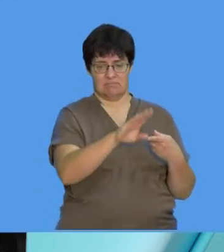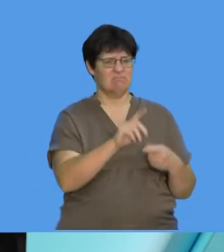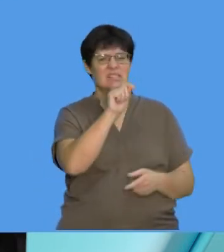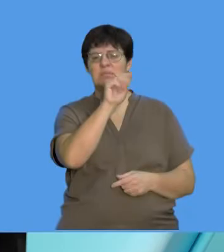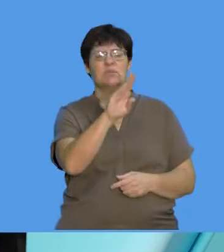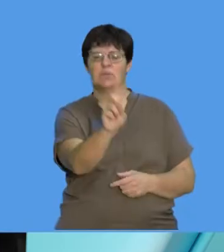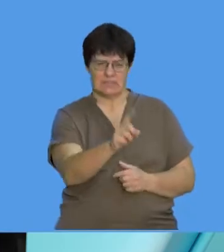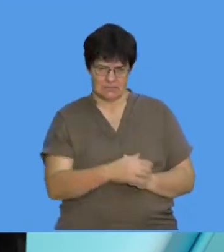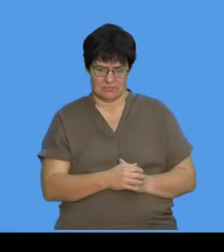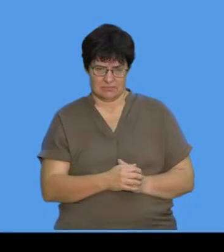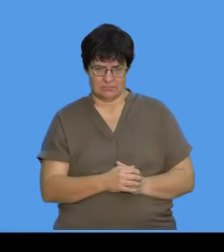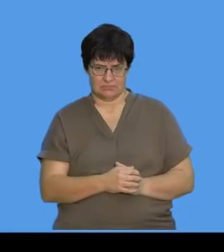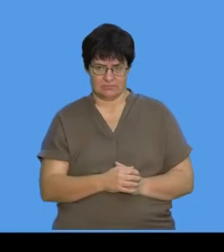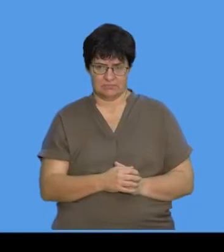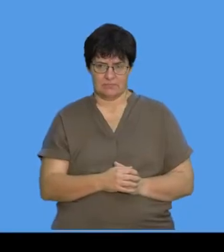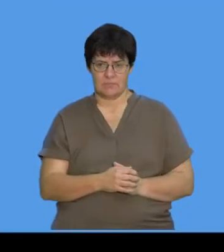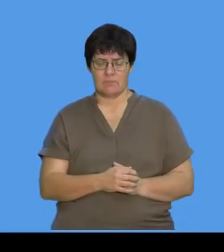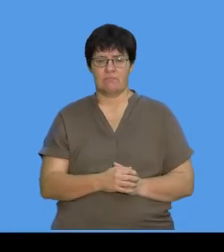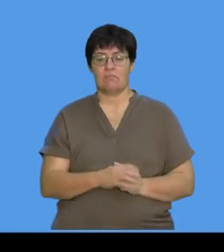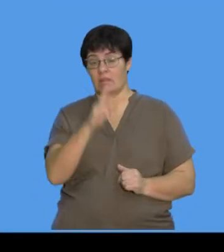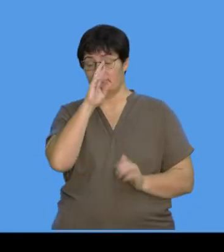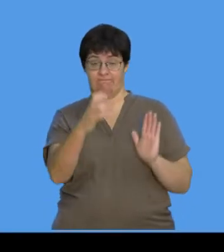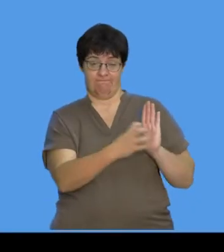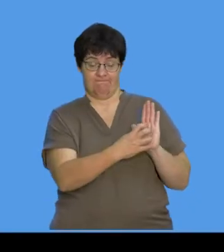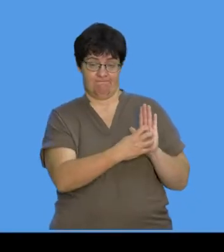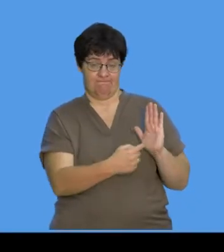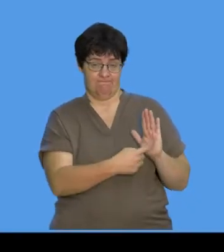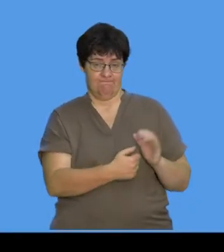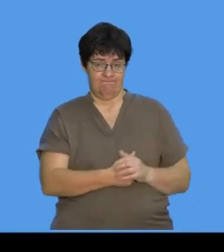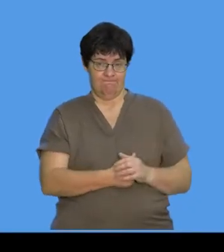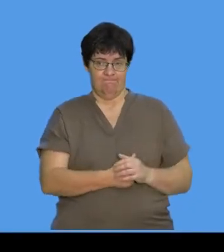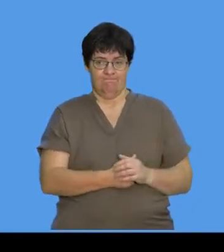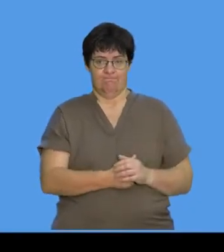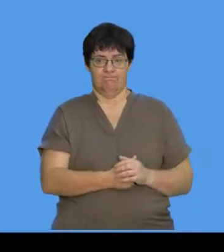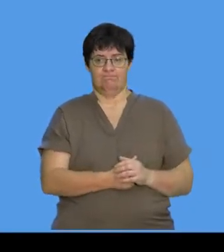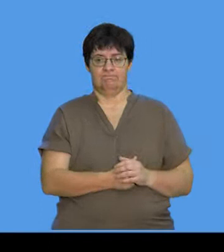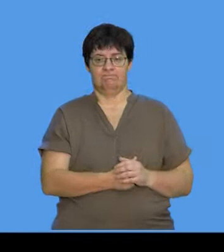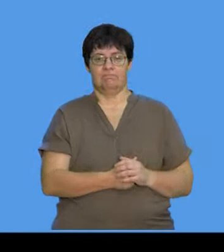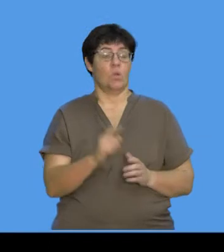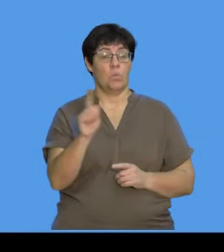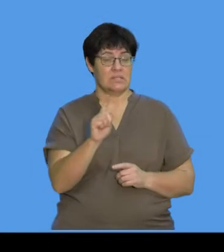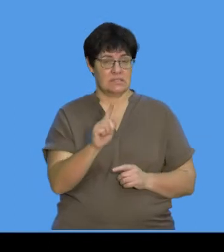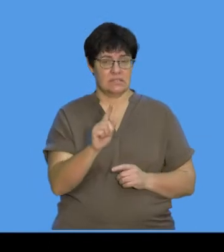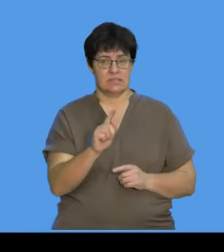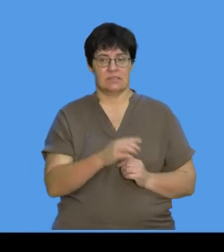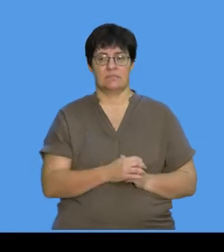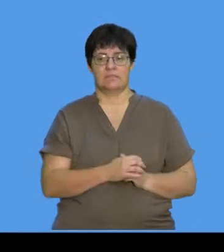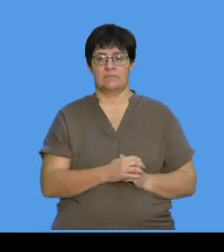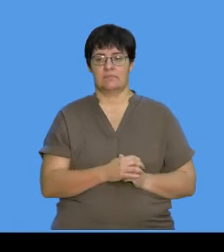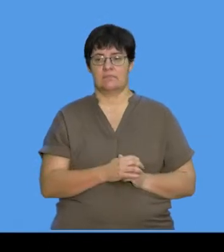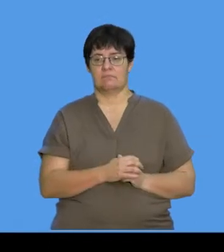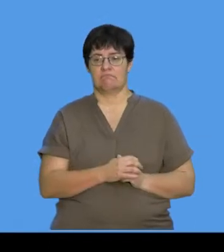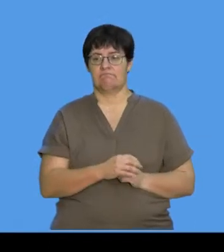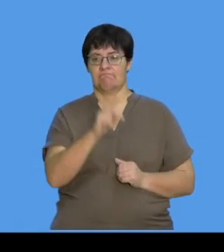is TB? Let's have a look at the diagram over here. As I said to you, it's caused by a bacillus.